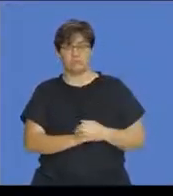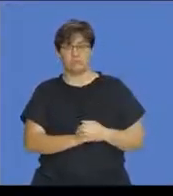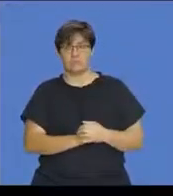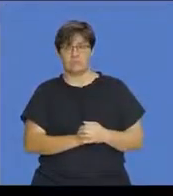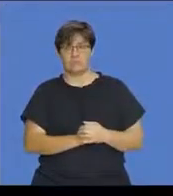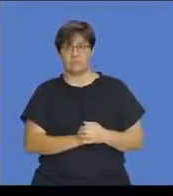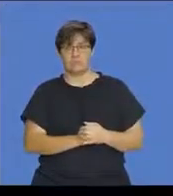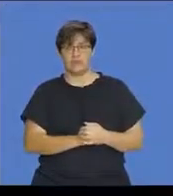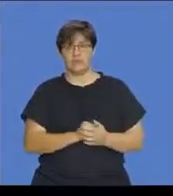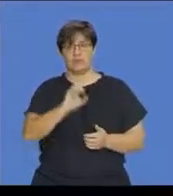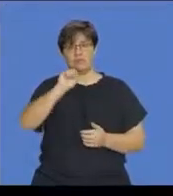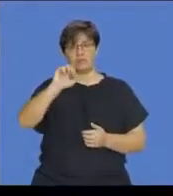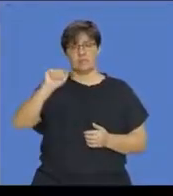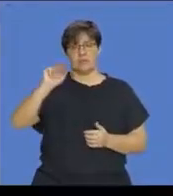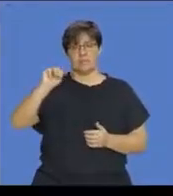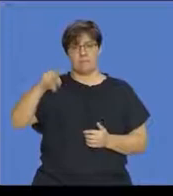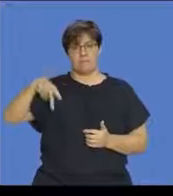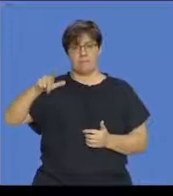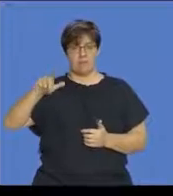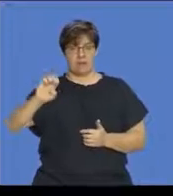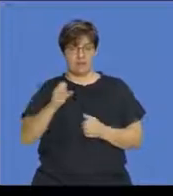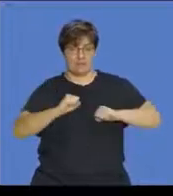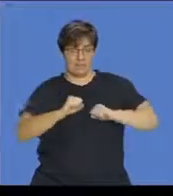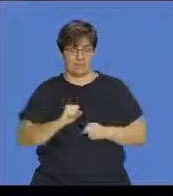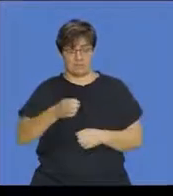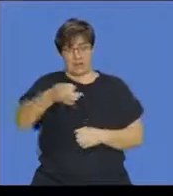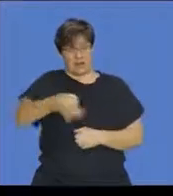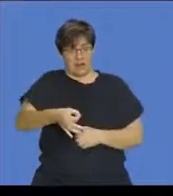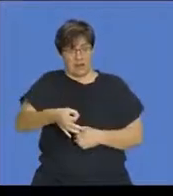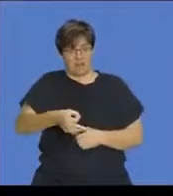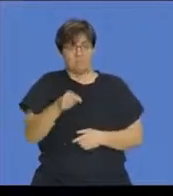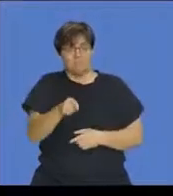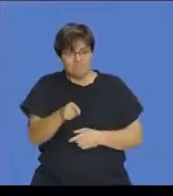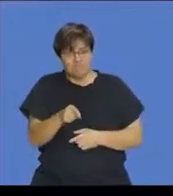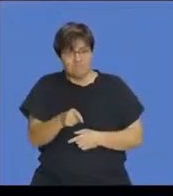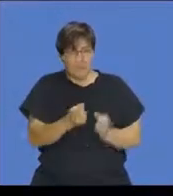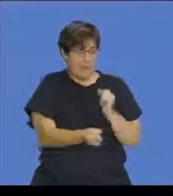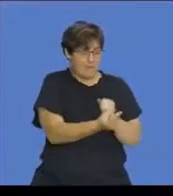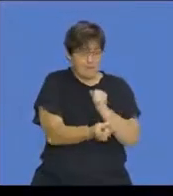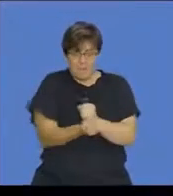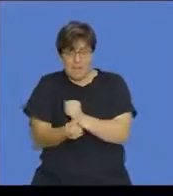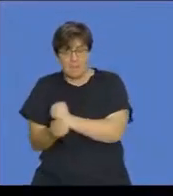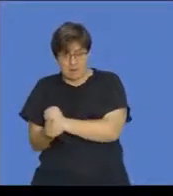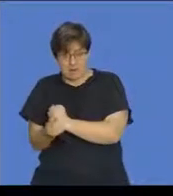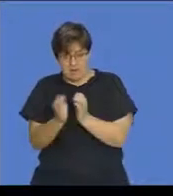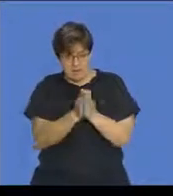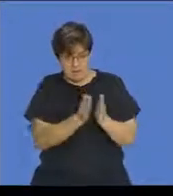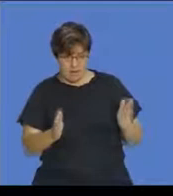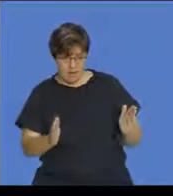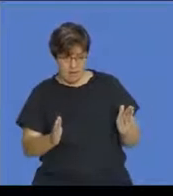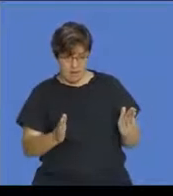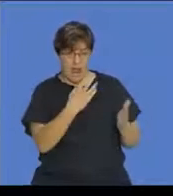idea of a sample space. A sample space is a collection of events or outcomes